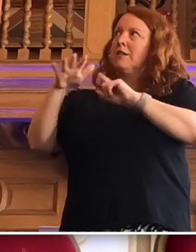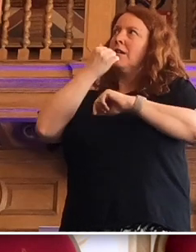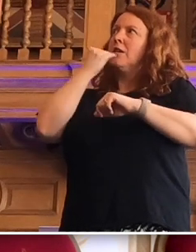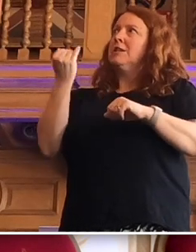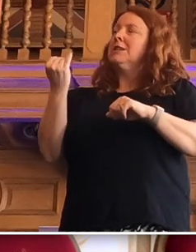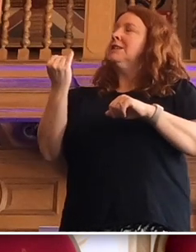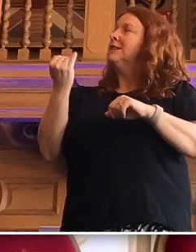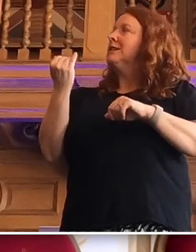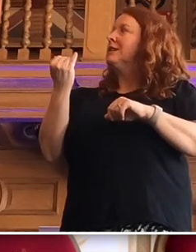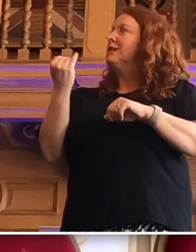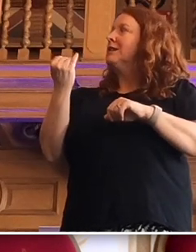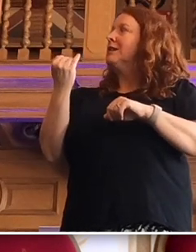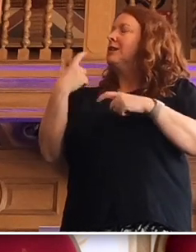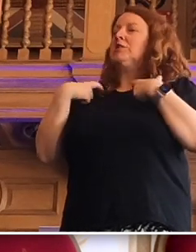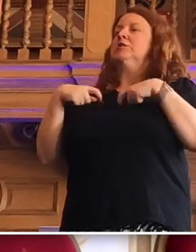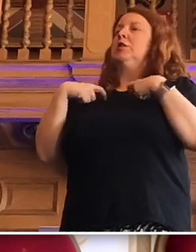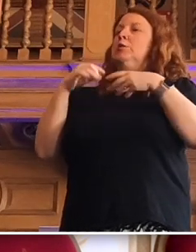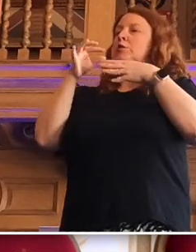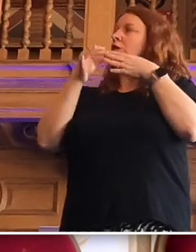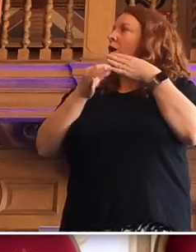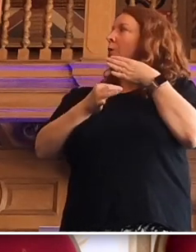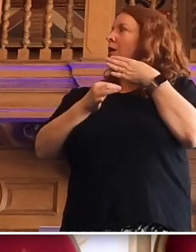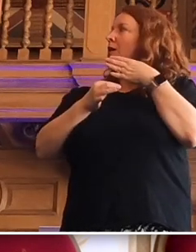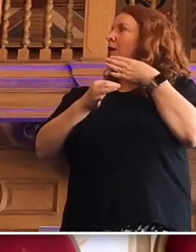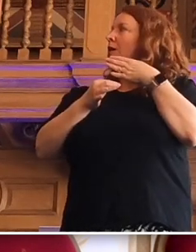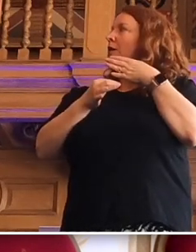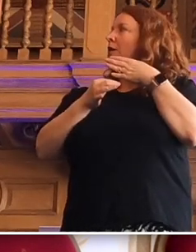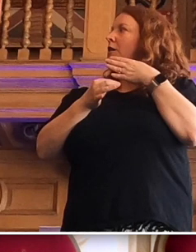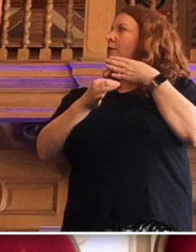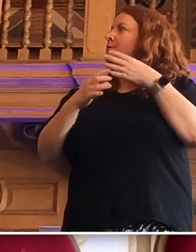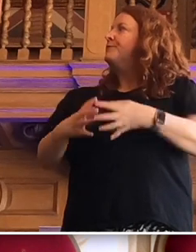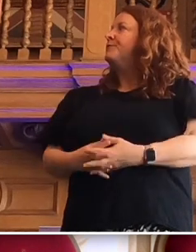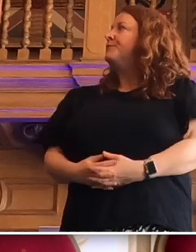six, taking a social determinants approach to prevention.